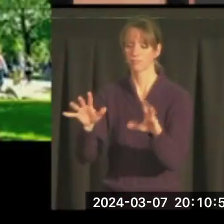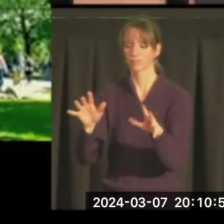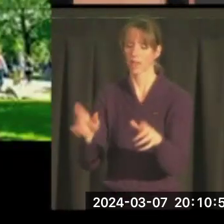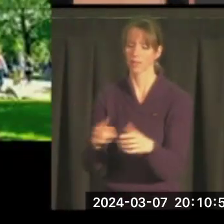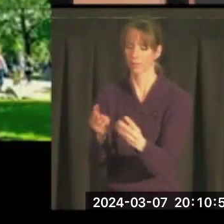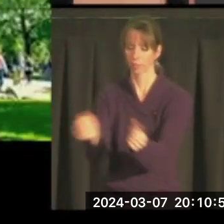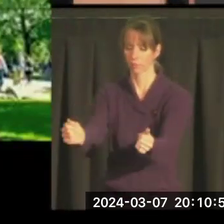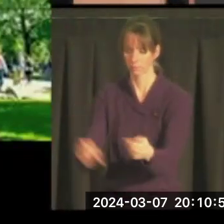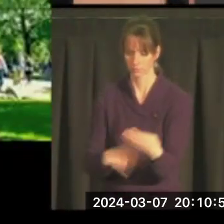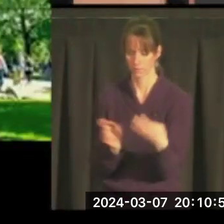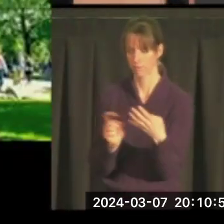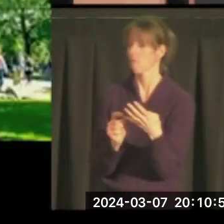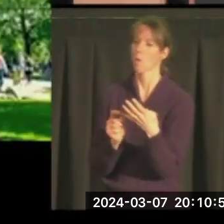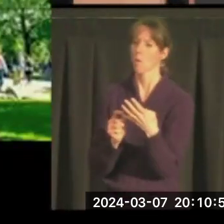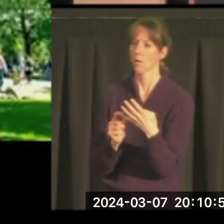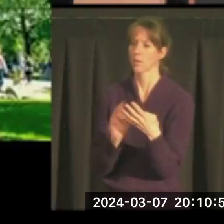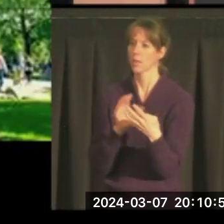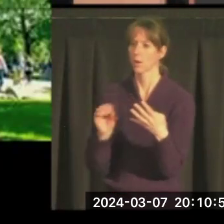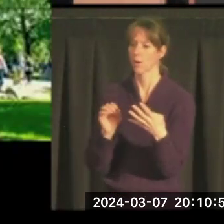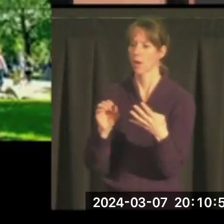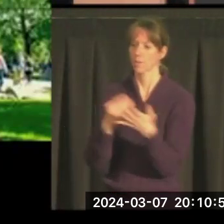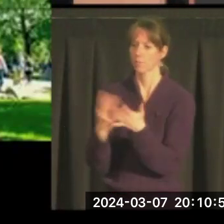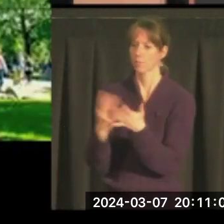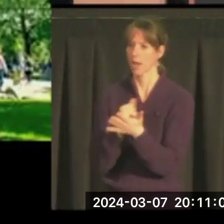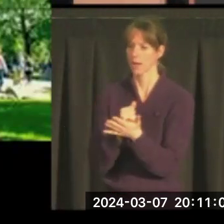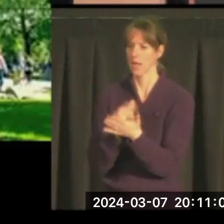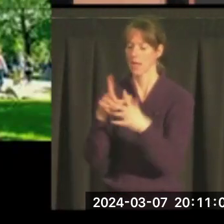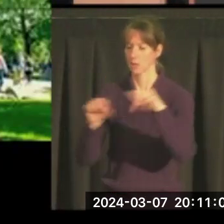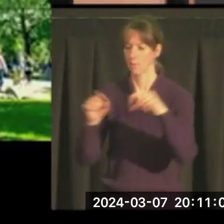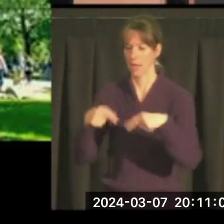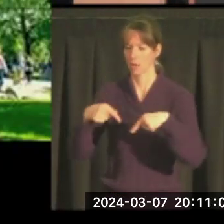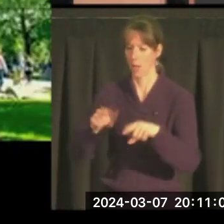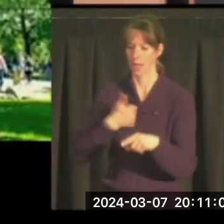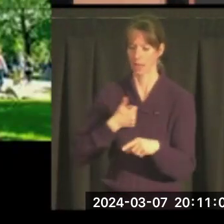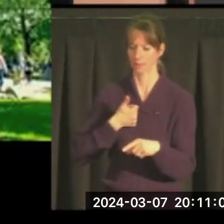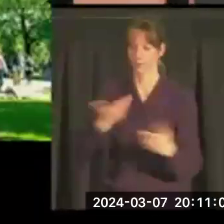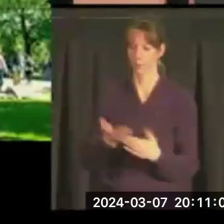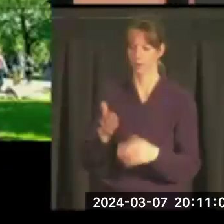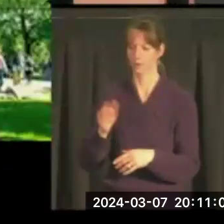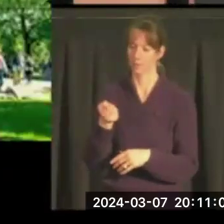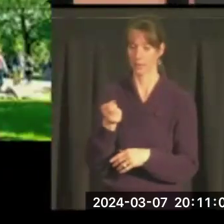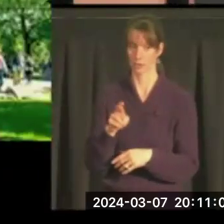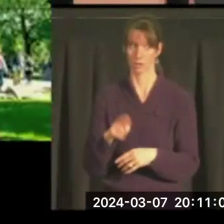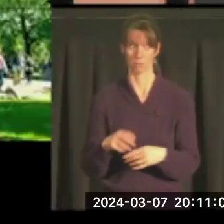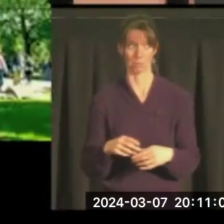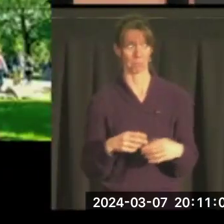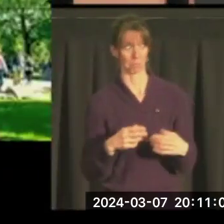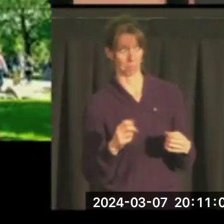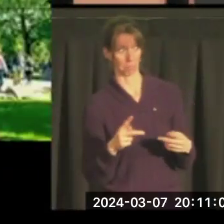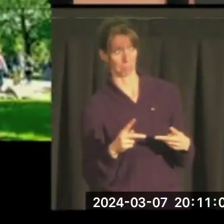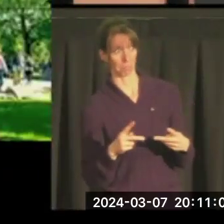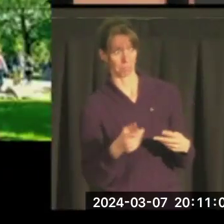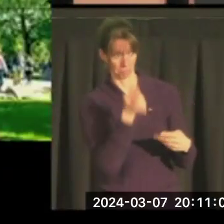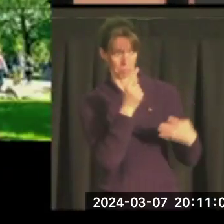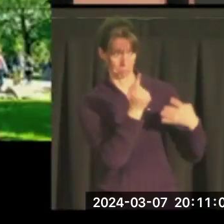And fourthly, there will be no fundraising in Japan as long as I'm ambassador. Okay? Understood